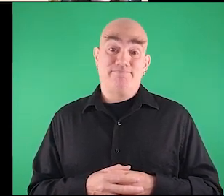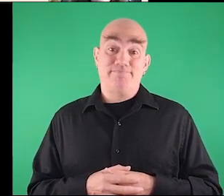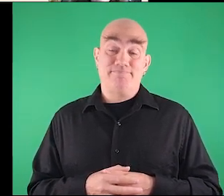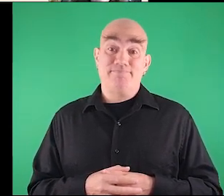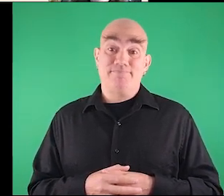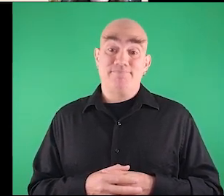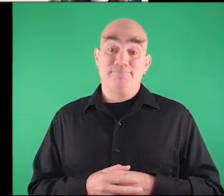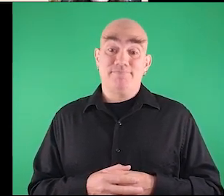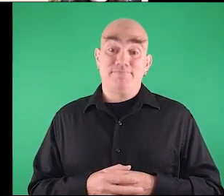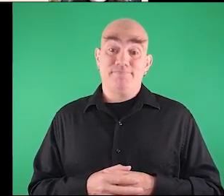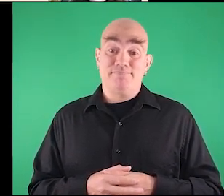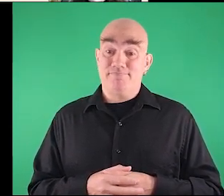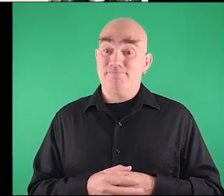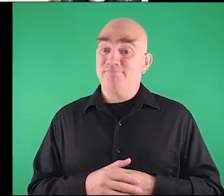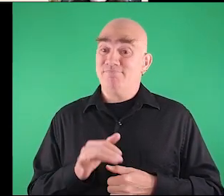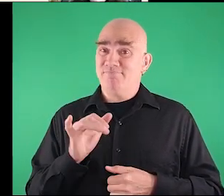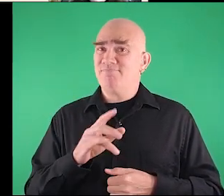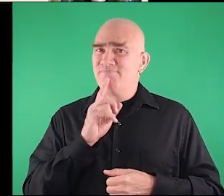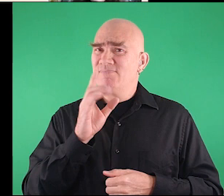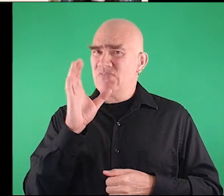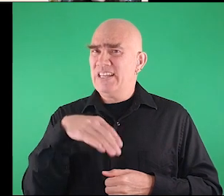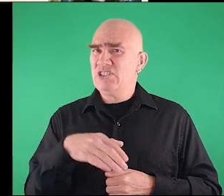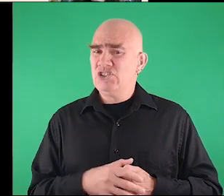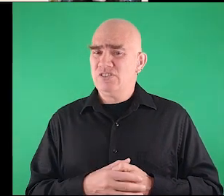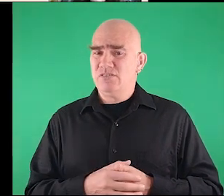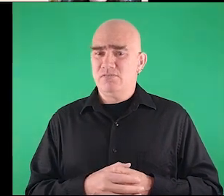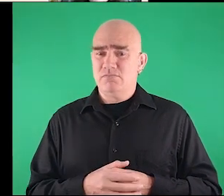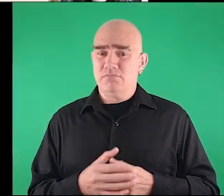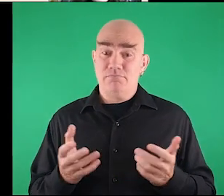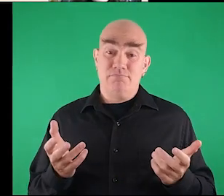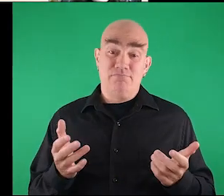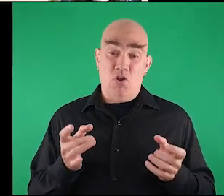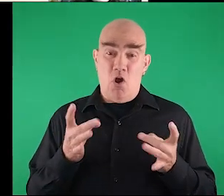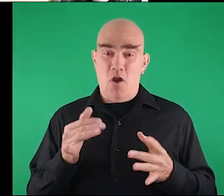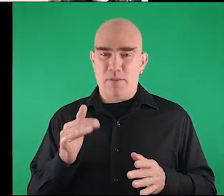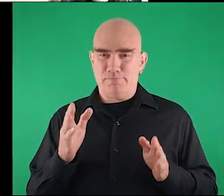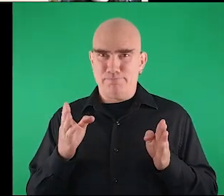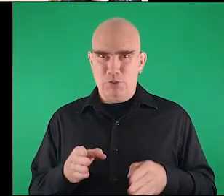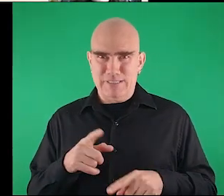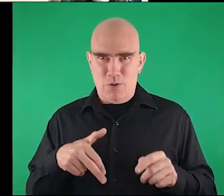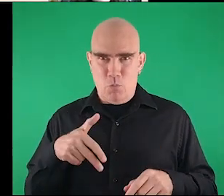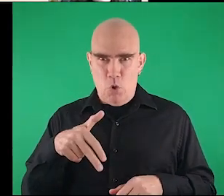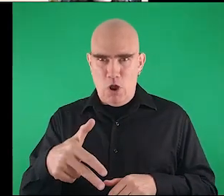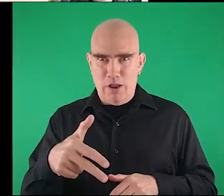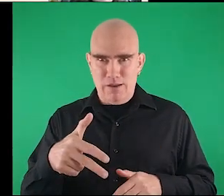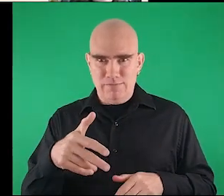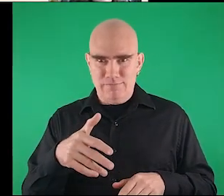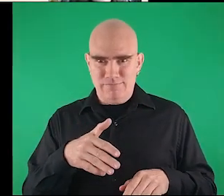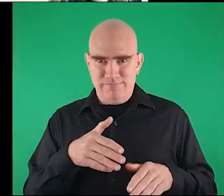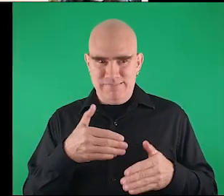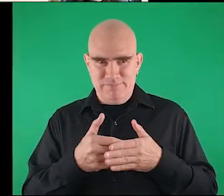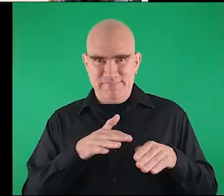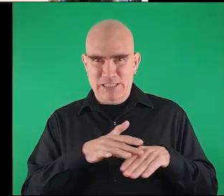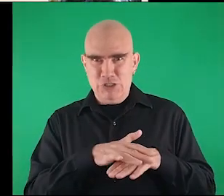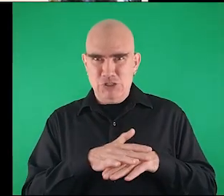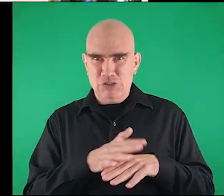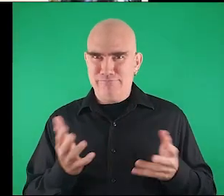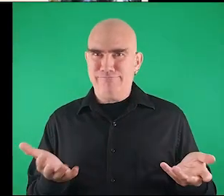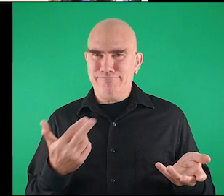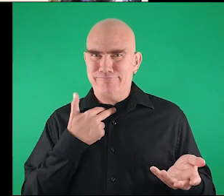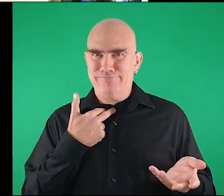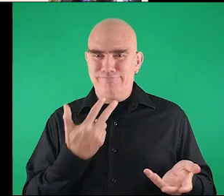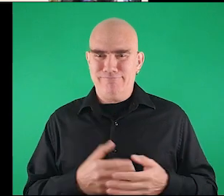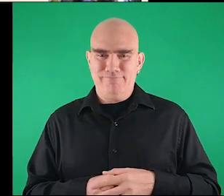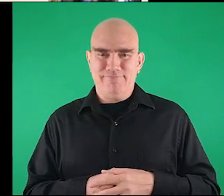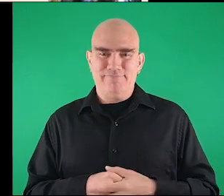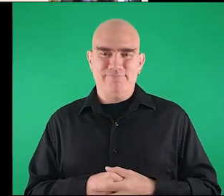uh that is very strange uh it's very awful that